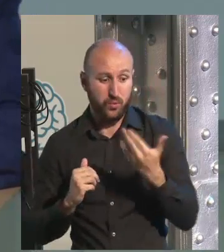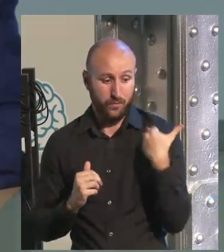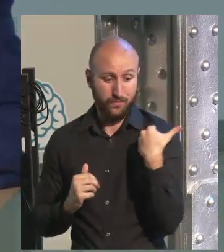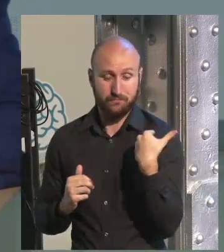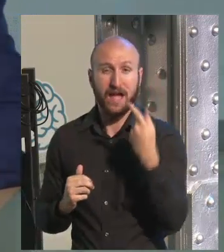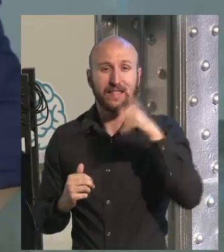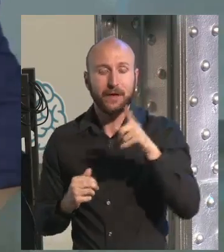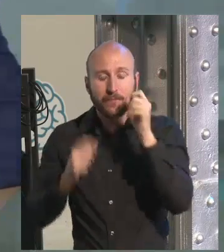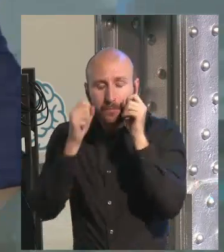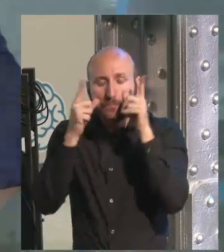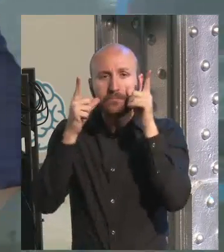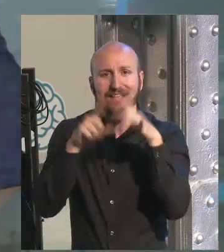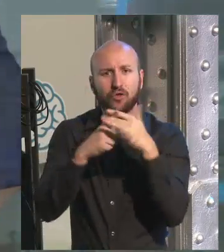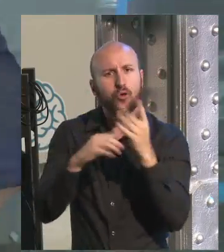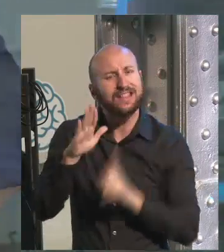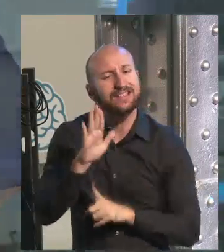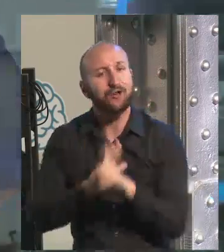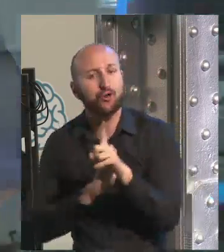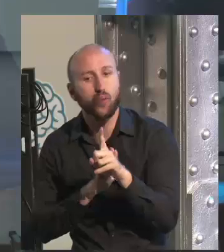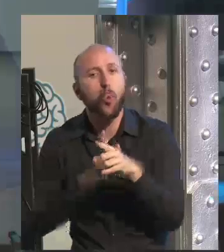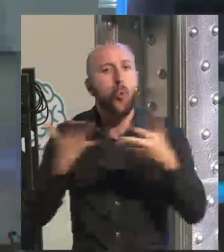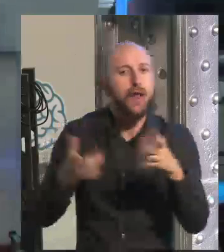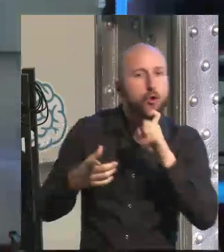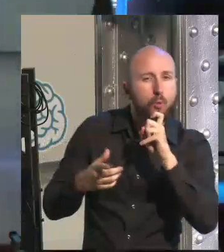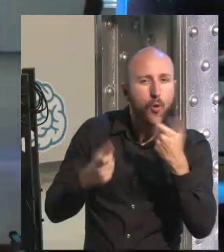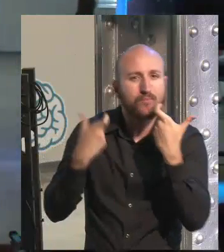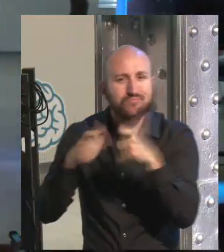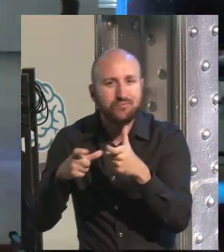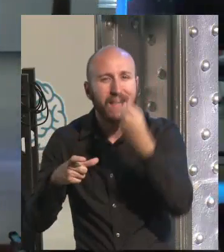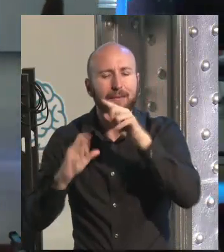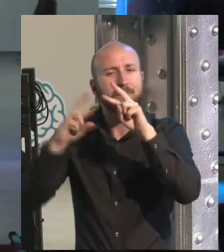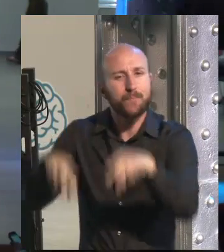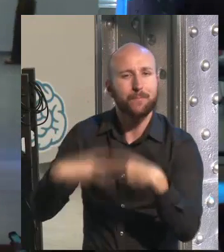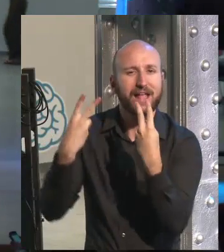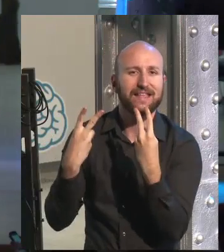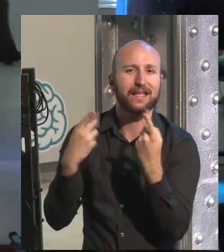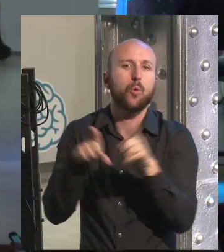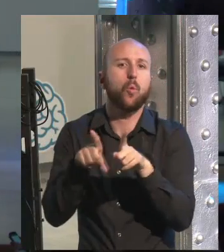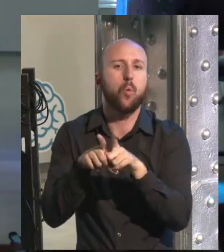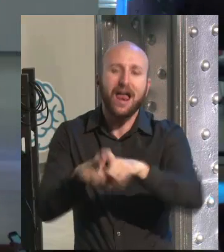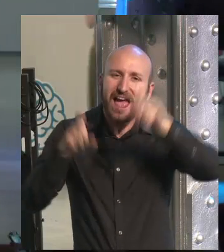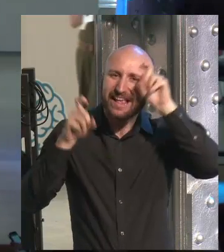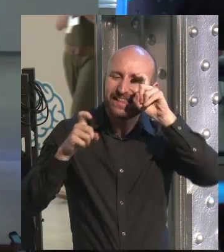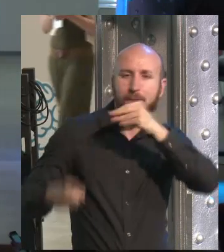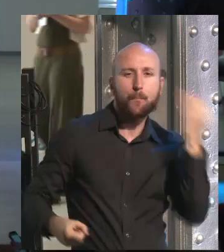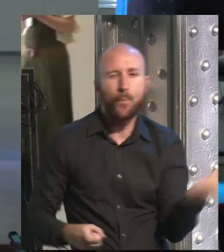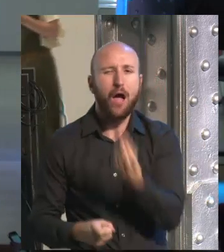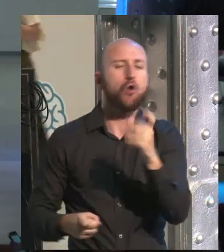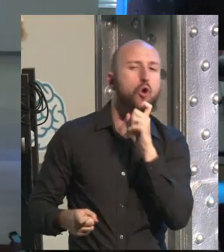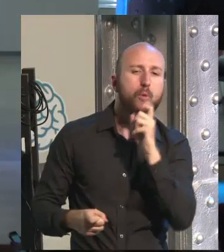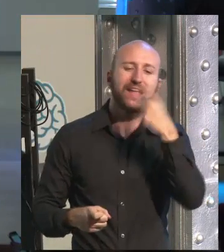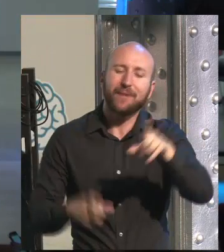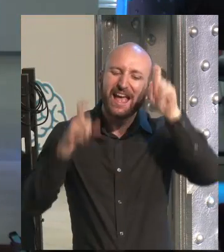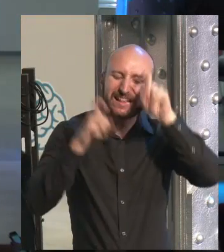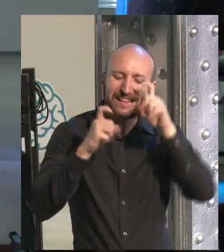critical periods or windows. And we start to learn which is this critical part of development.